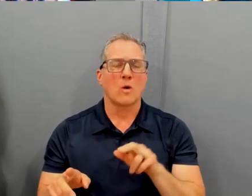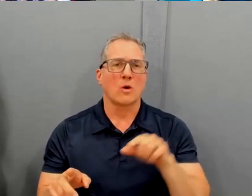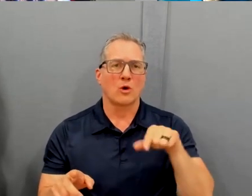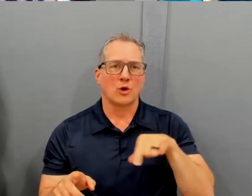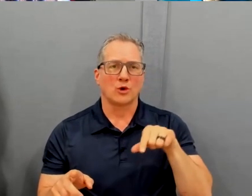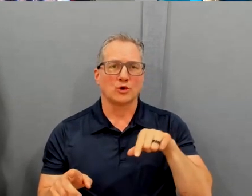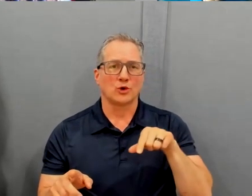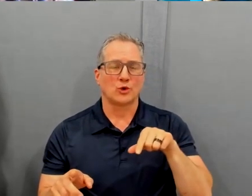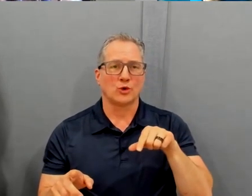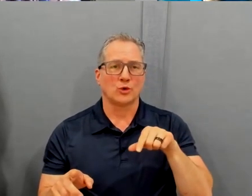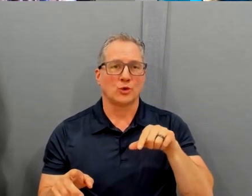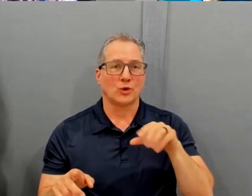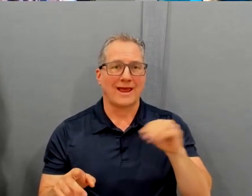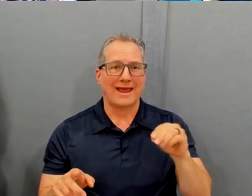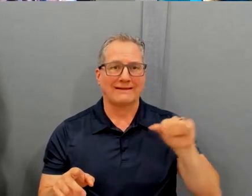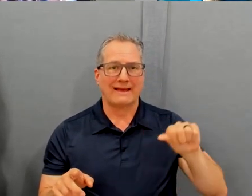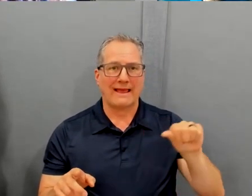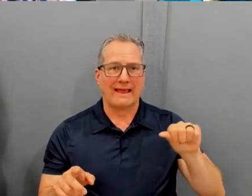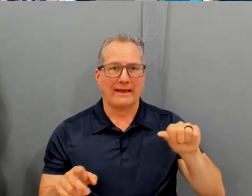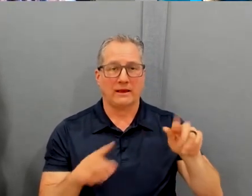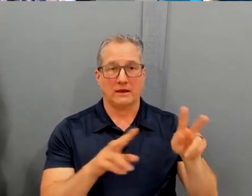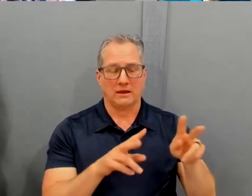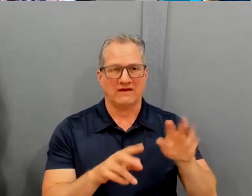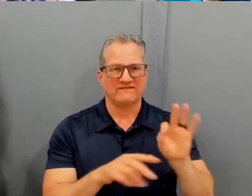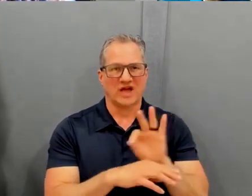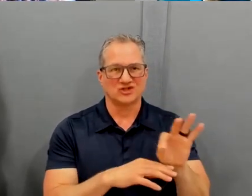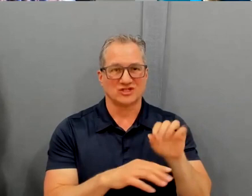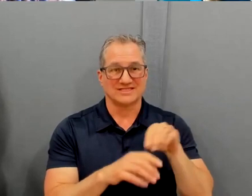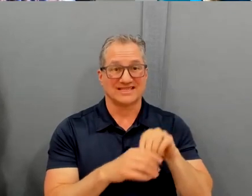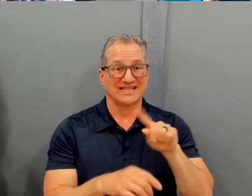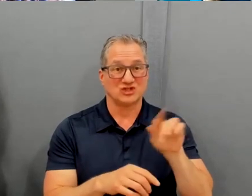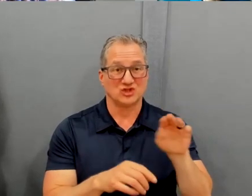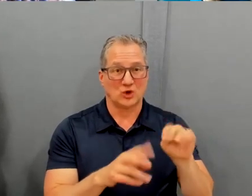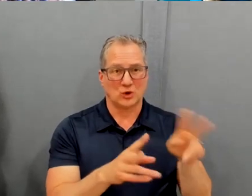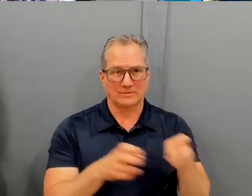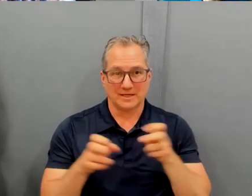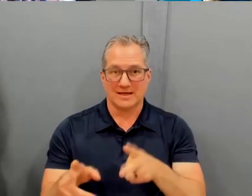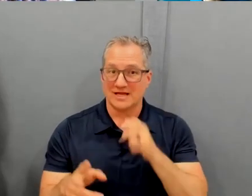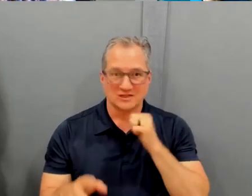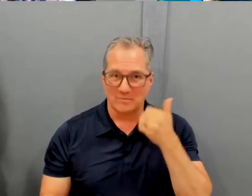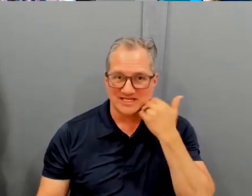we'll go through them as they come in. Don't be shy.